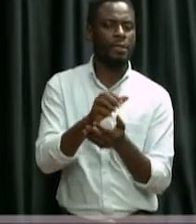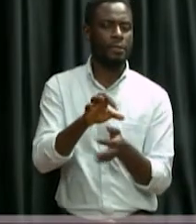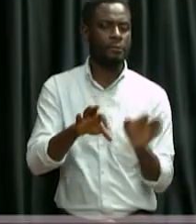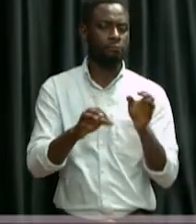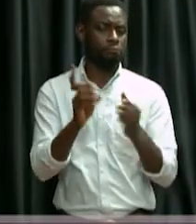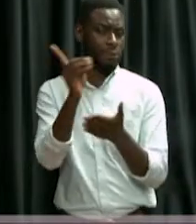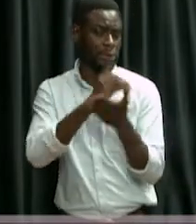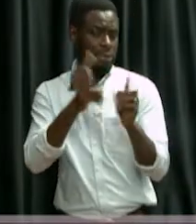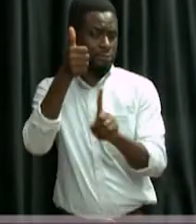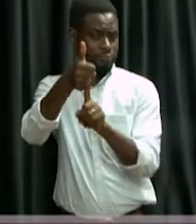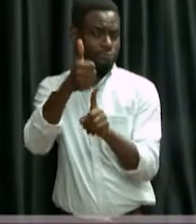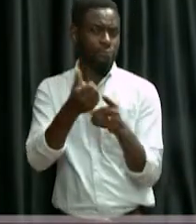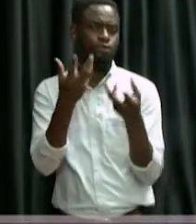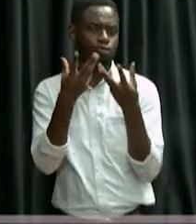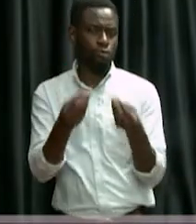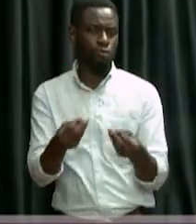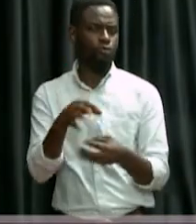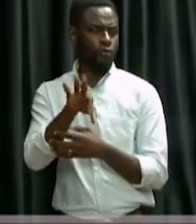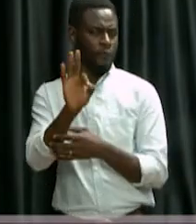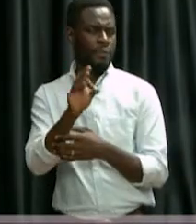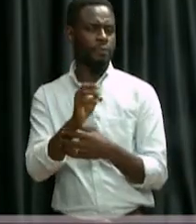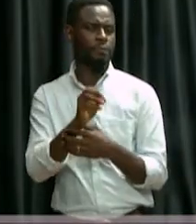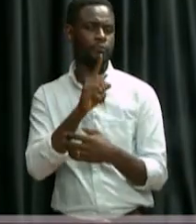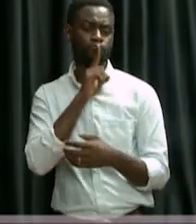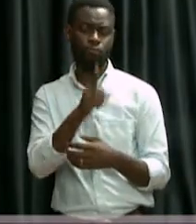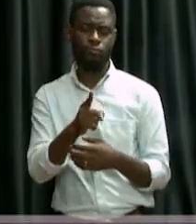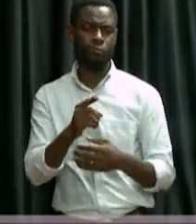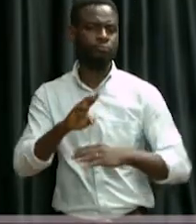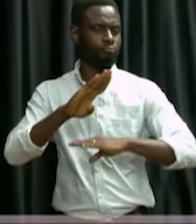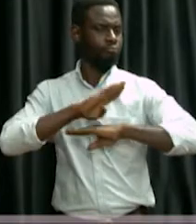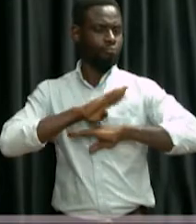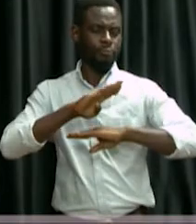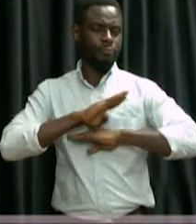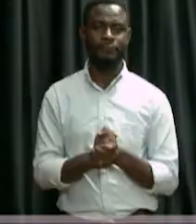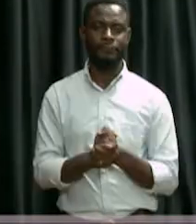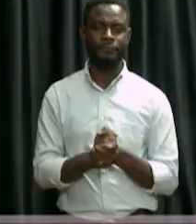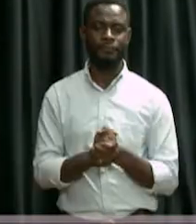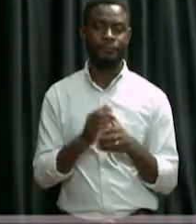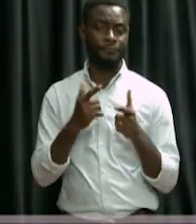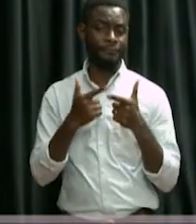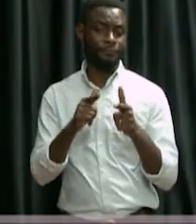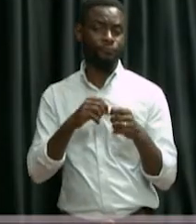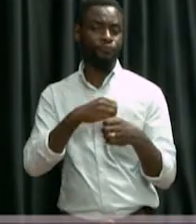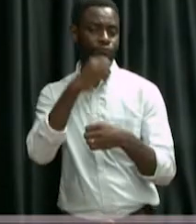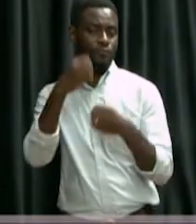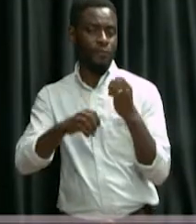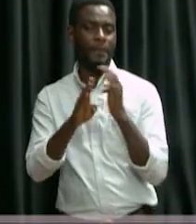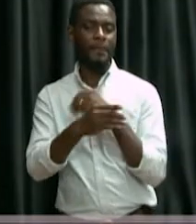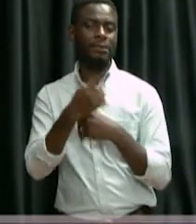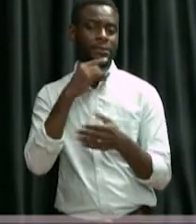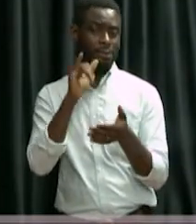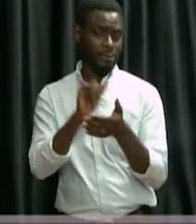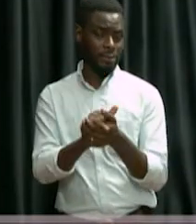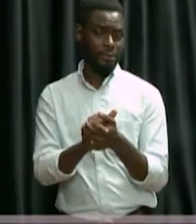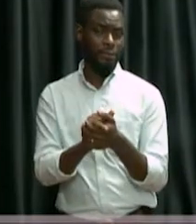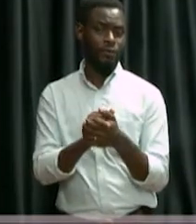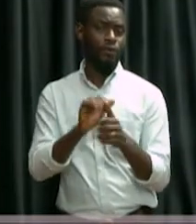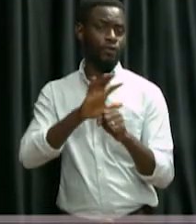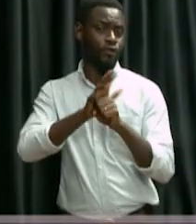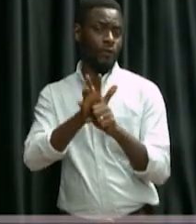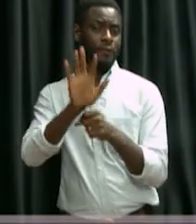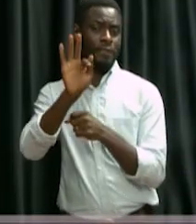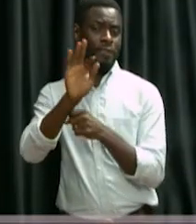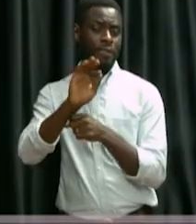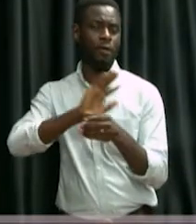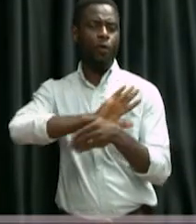very fulfilling and a very rewarding exercise. Let me conclude by saying that COVID-19 and